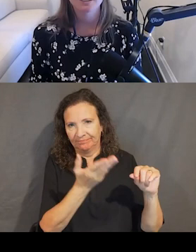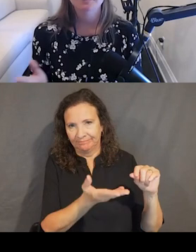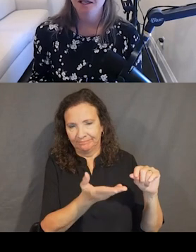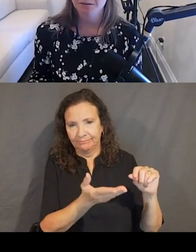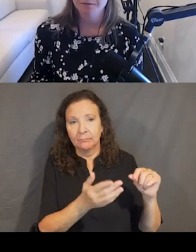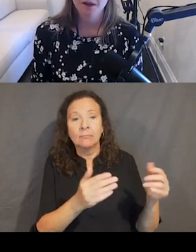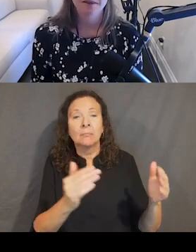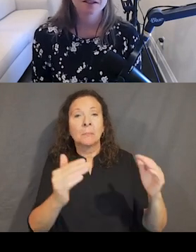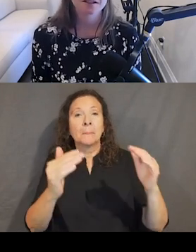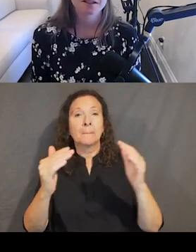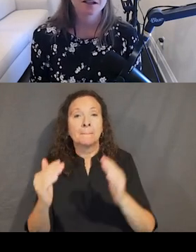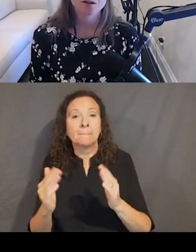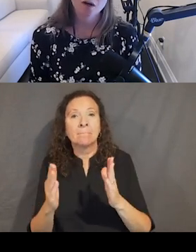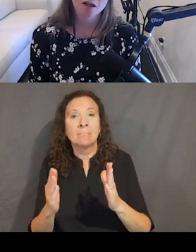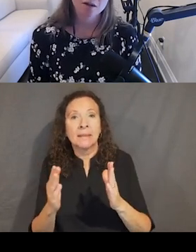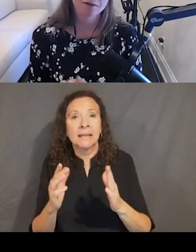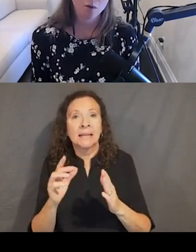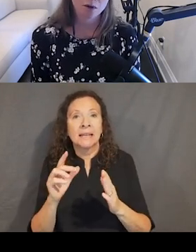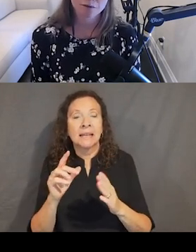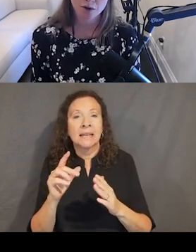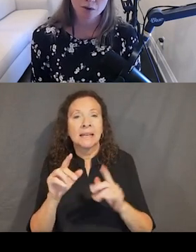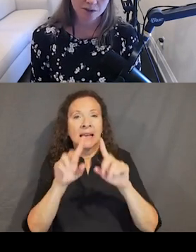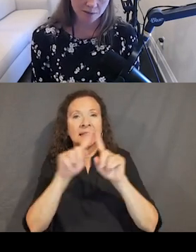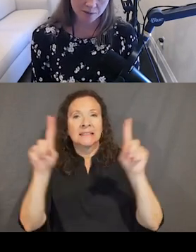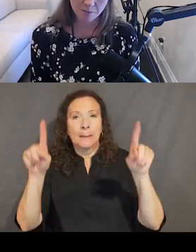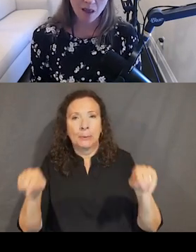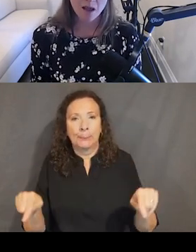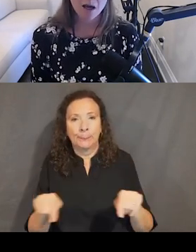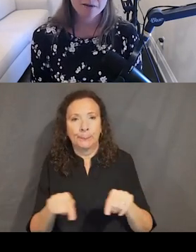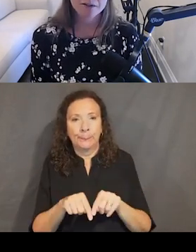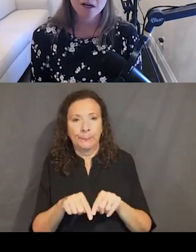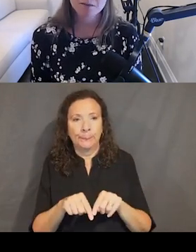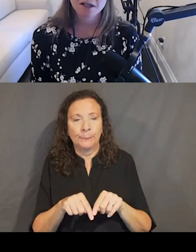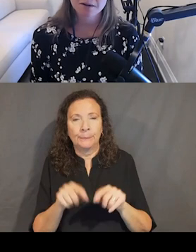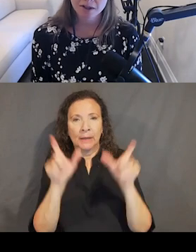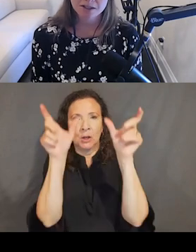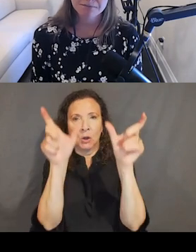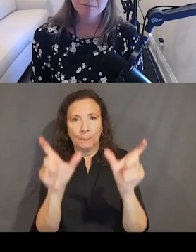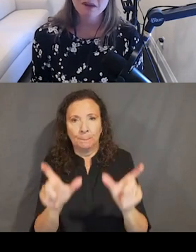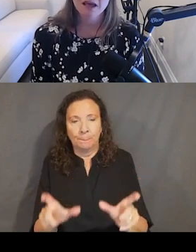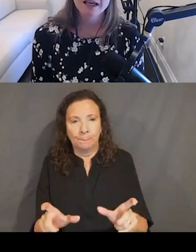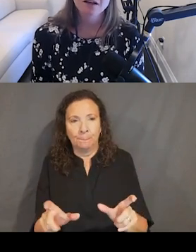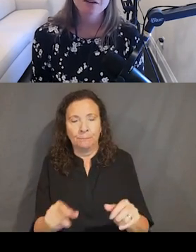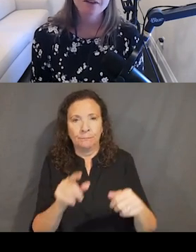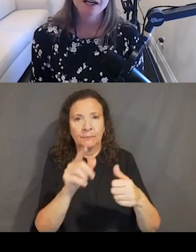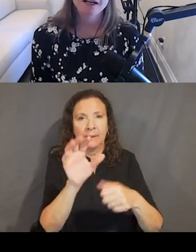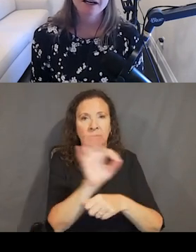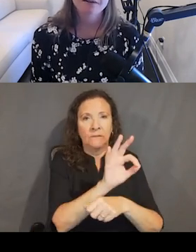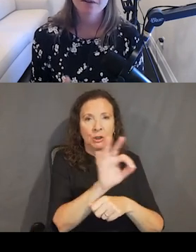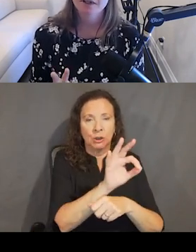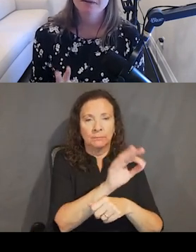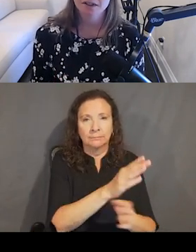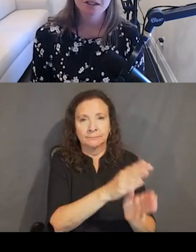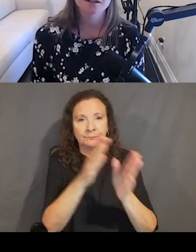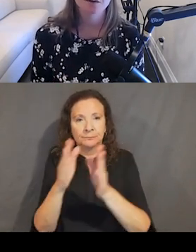next to it, have a table. This is a two column, four row table. The first column is called function. And under that, I